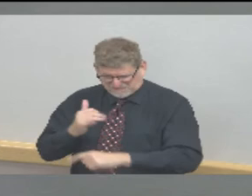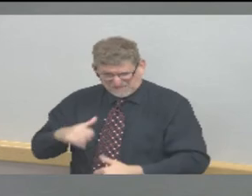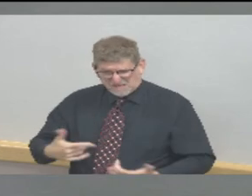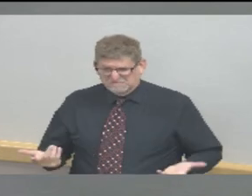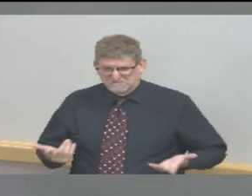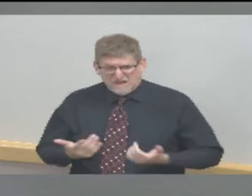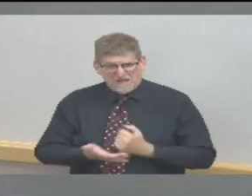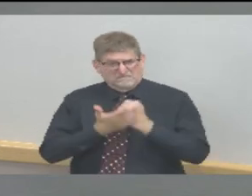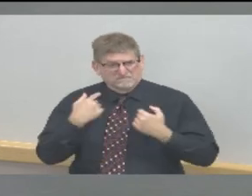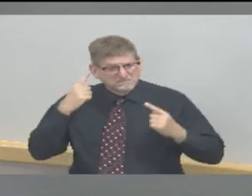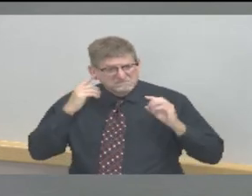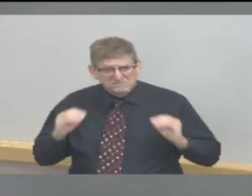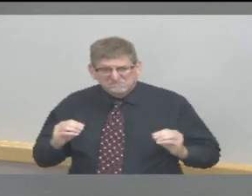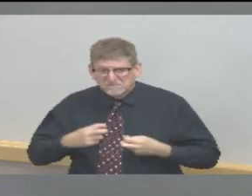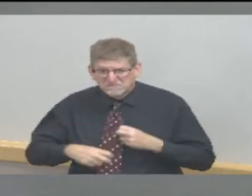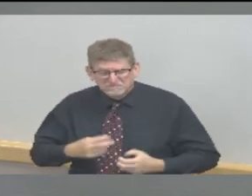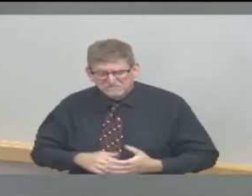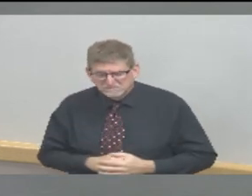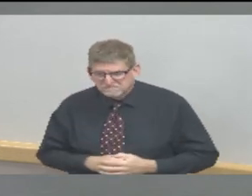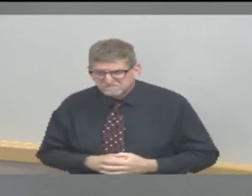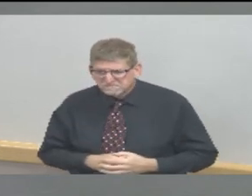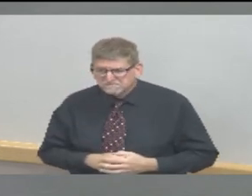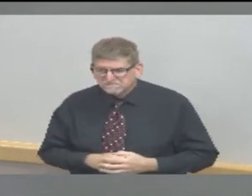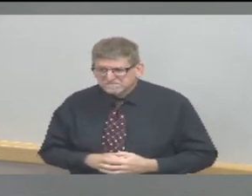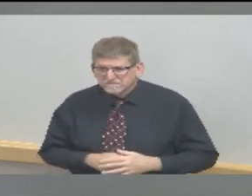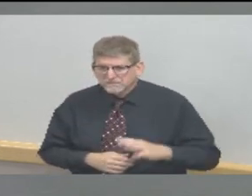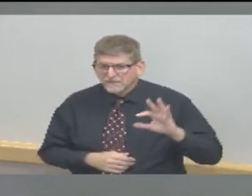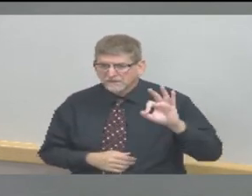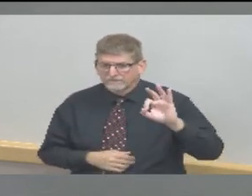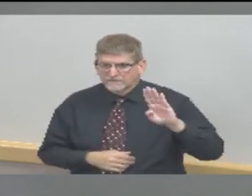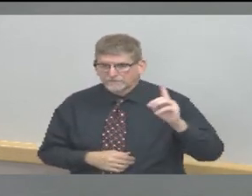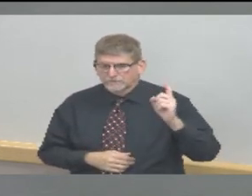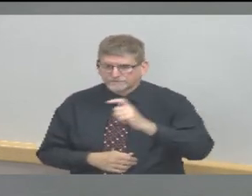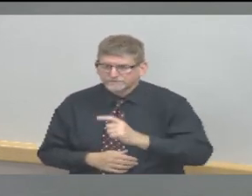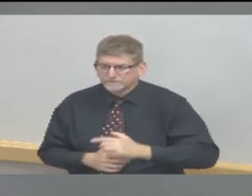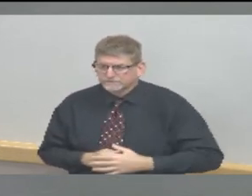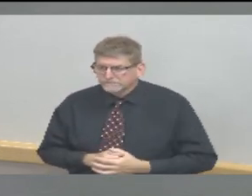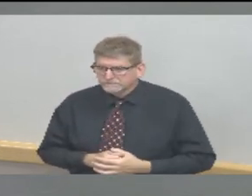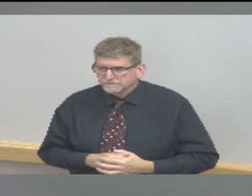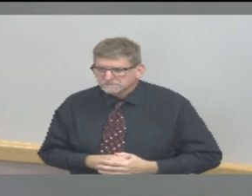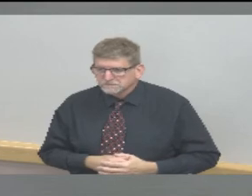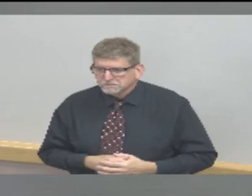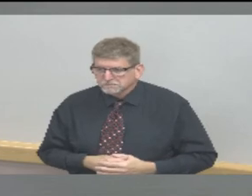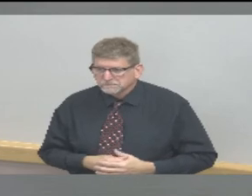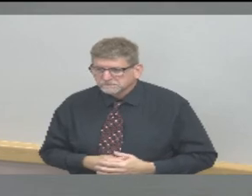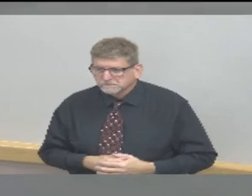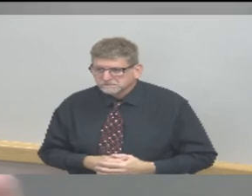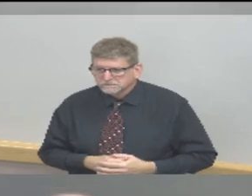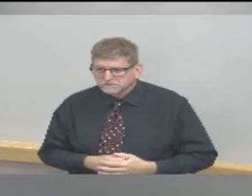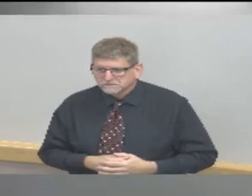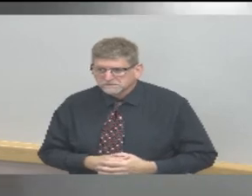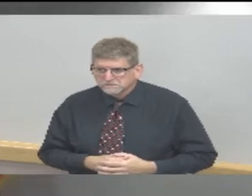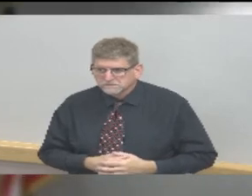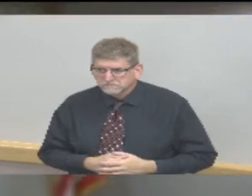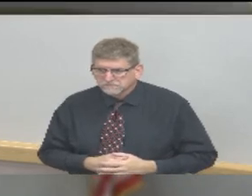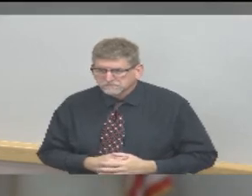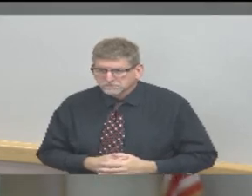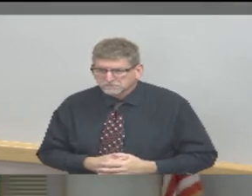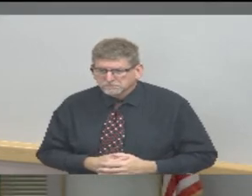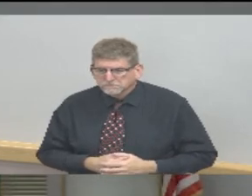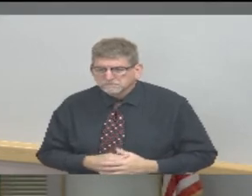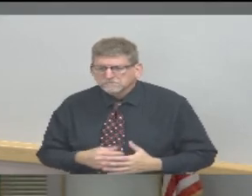Question from Facebook Live. What percentage of out-of-county COVID cases are in the two local hospitals?